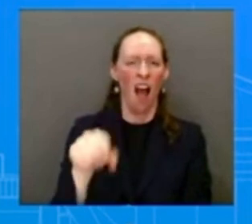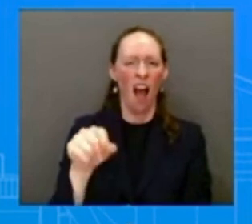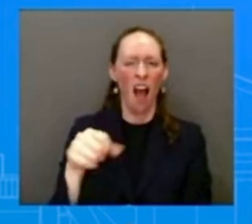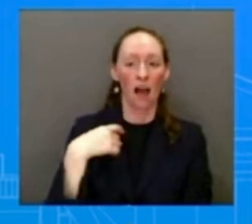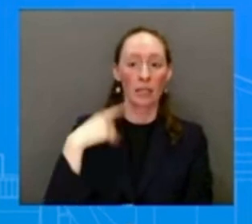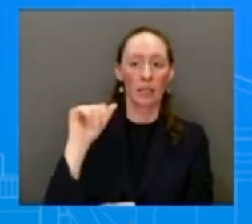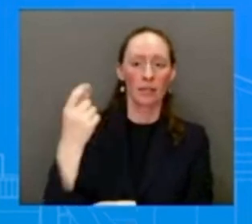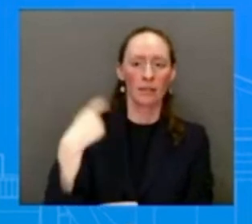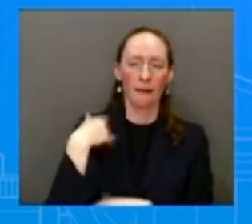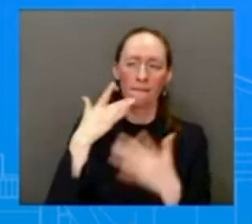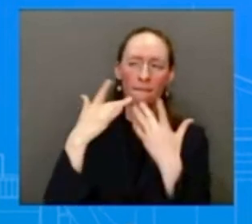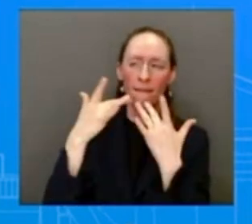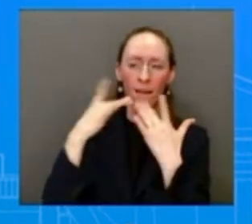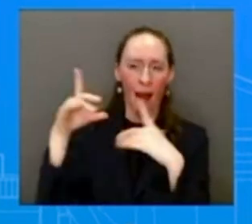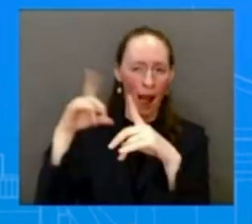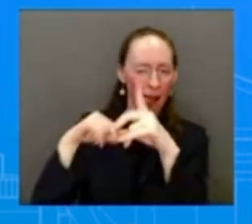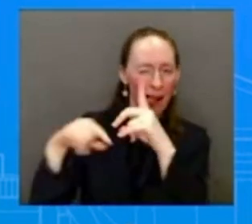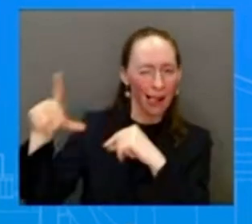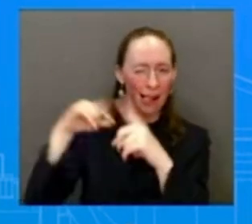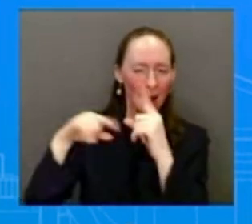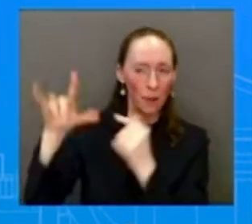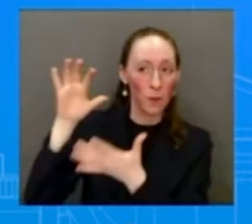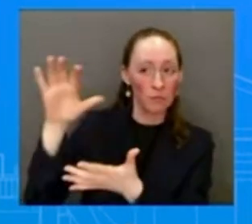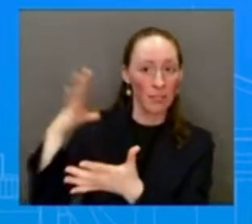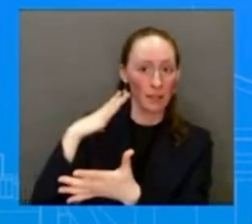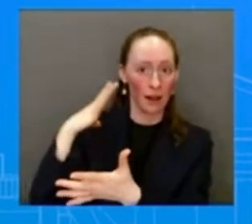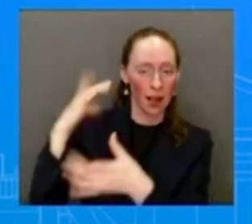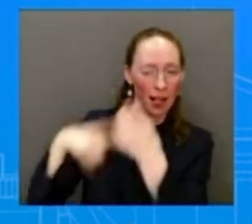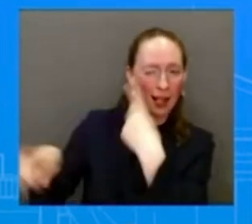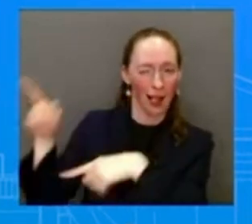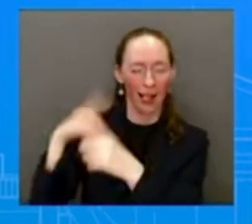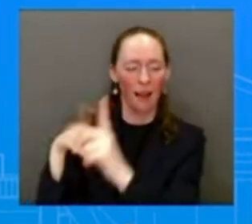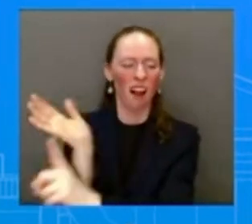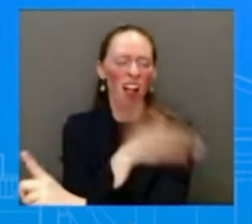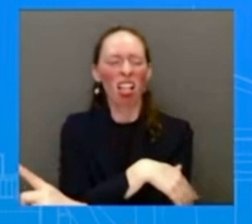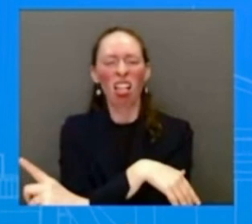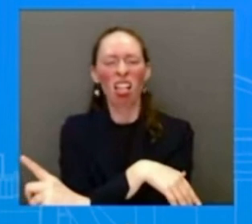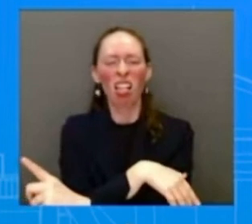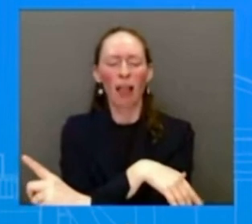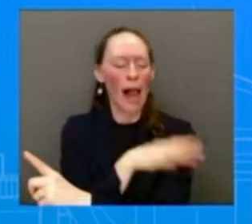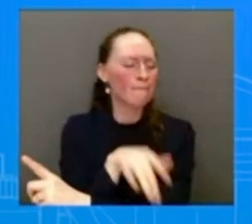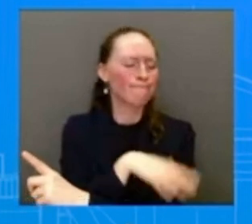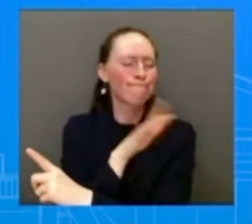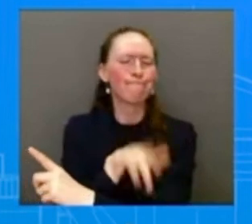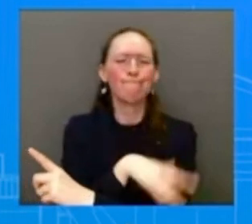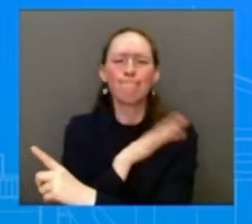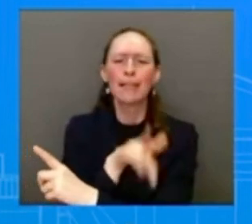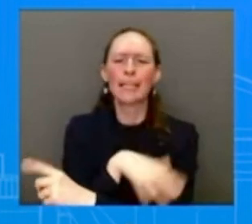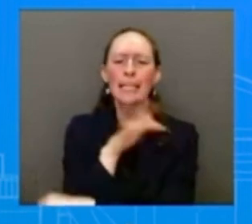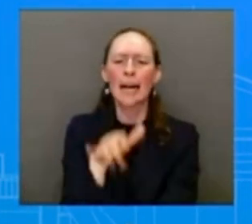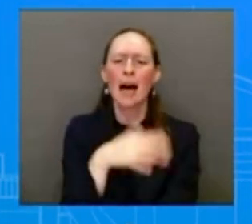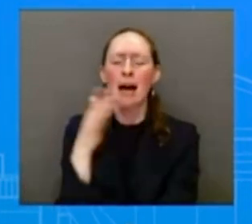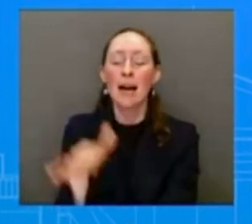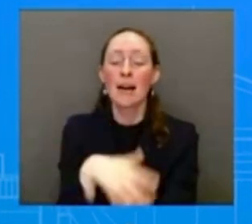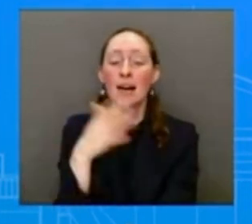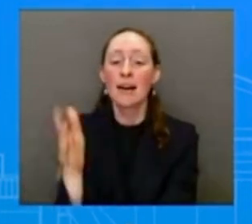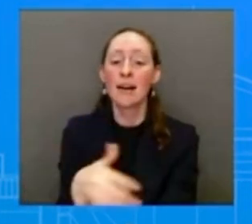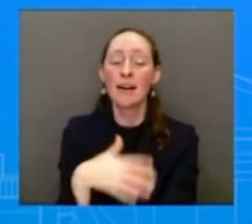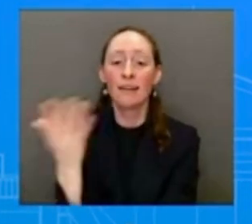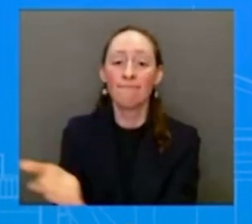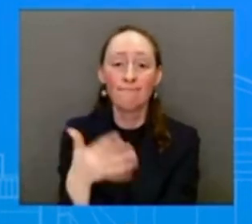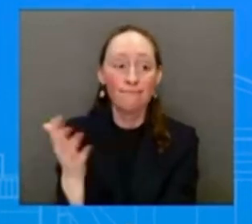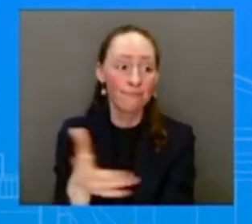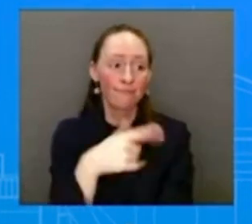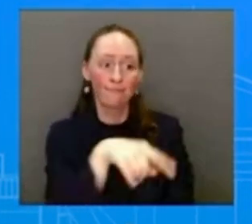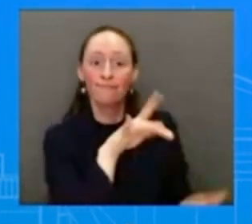measures to deny millions of their own middle-class constituents from getting